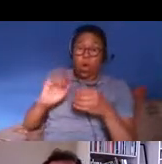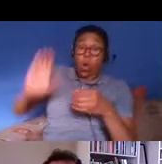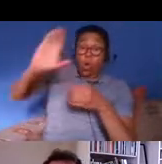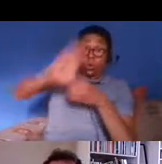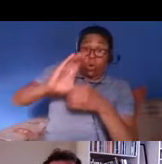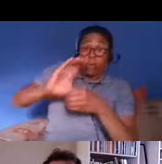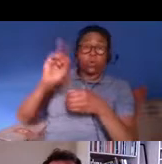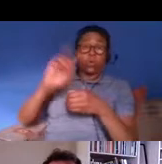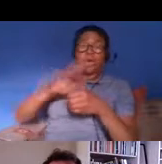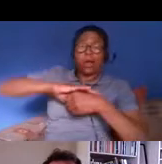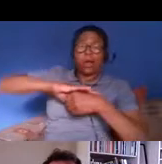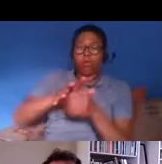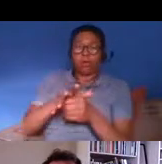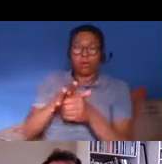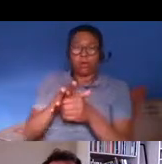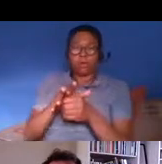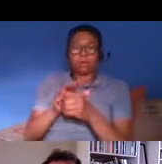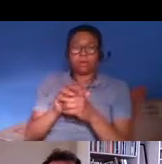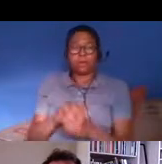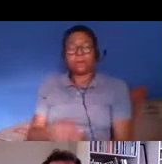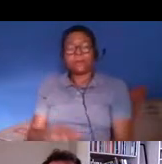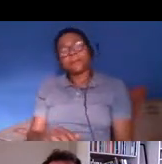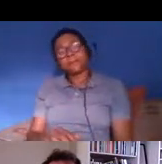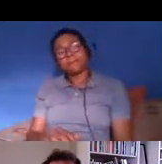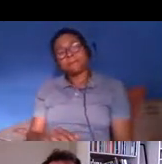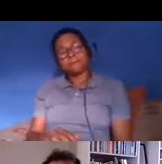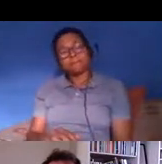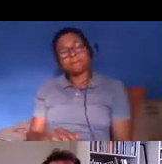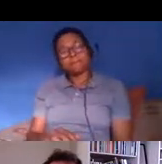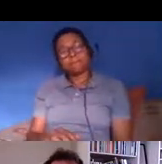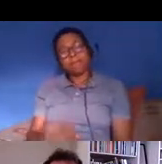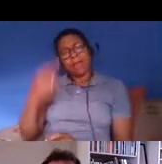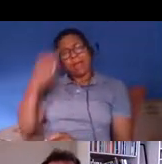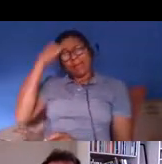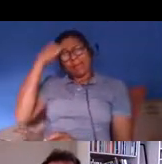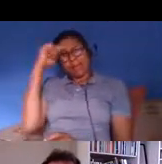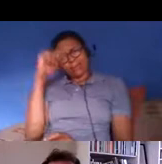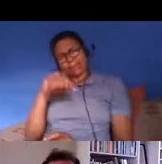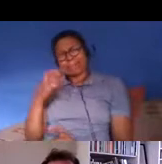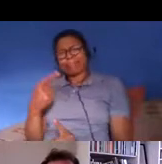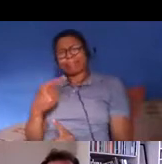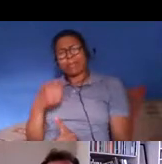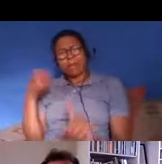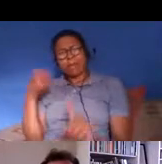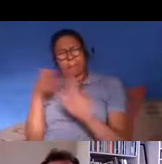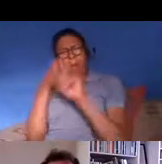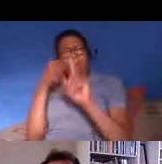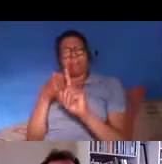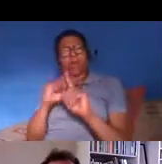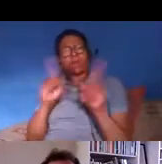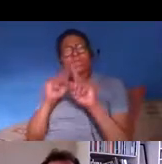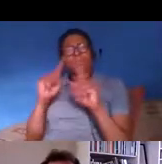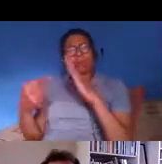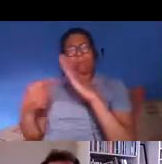been going on and if we think about the impact that's having on different group of migrants so migrants who are